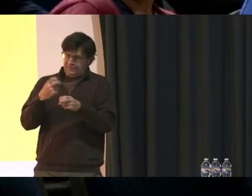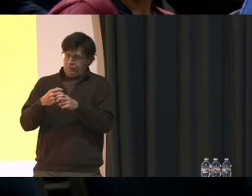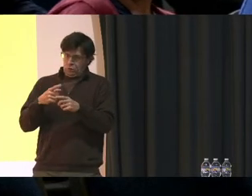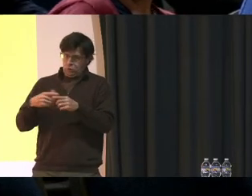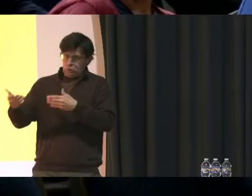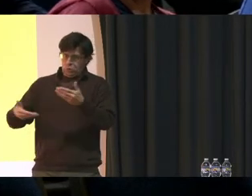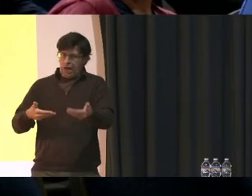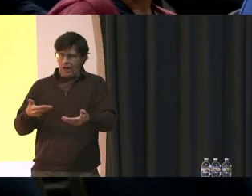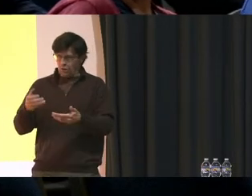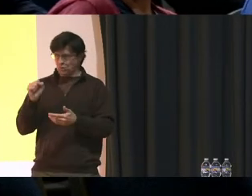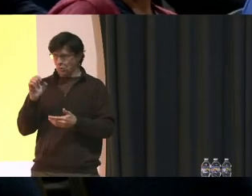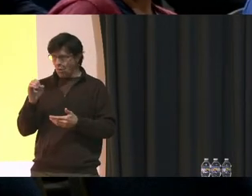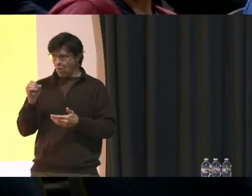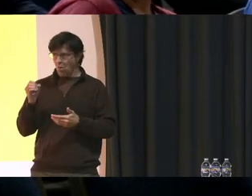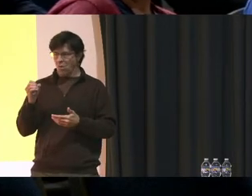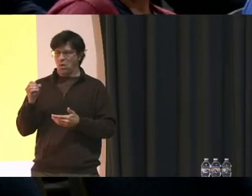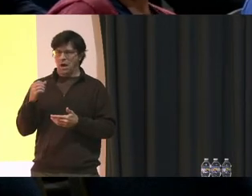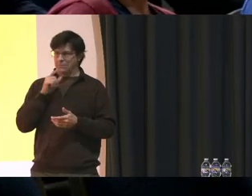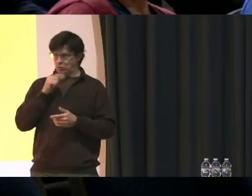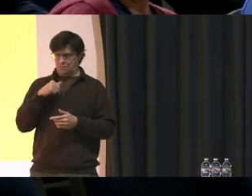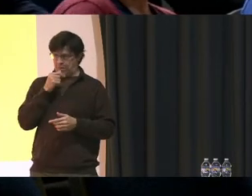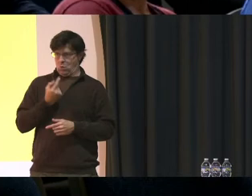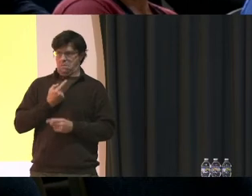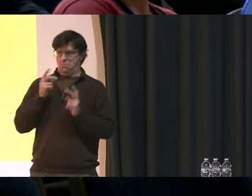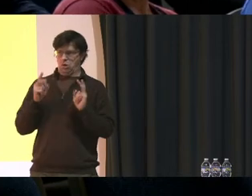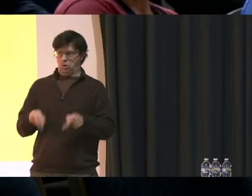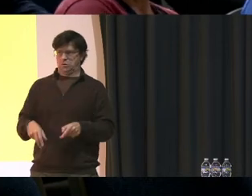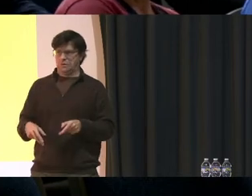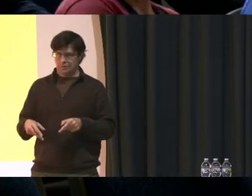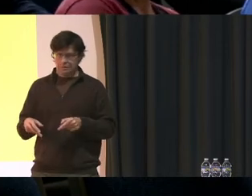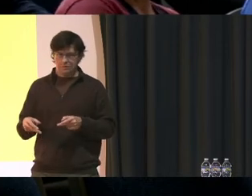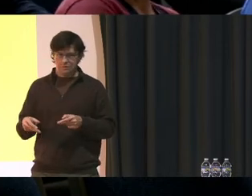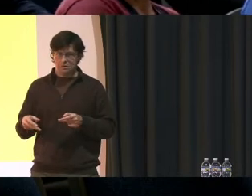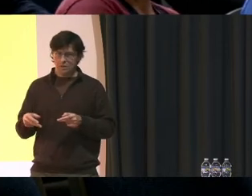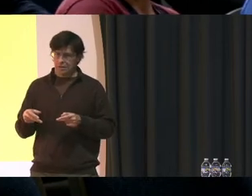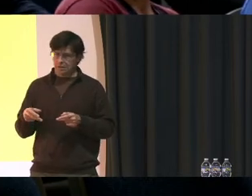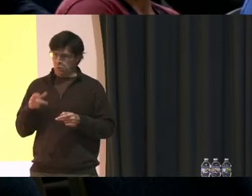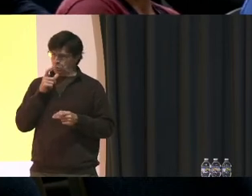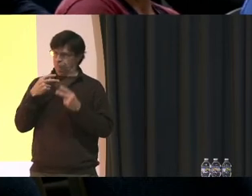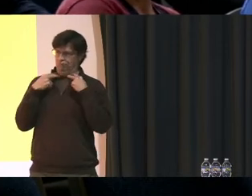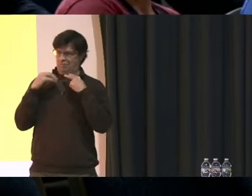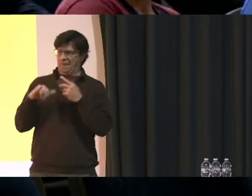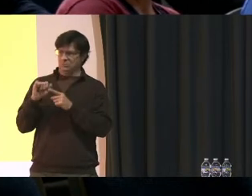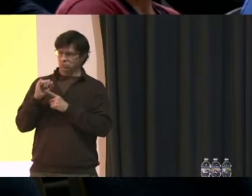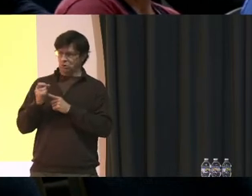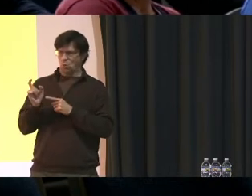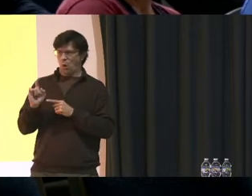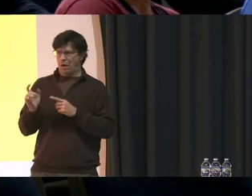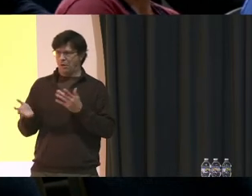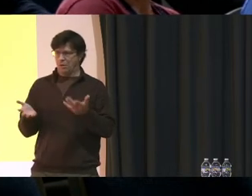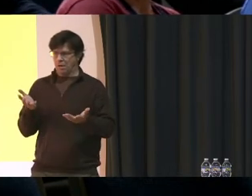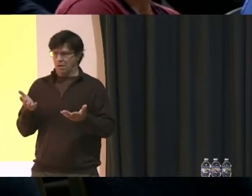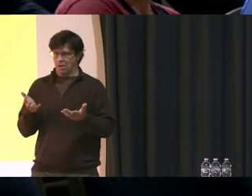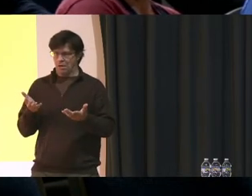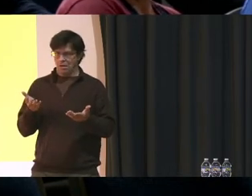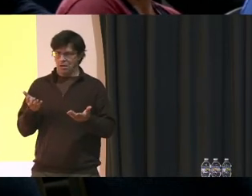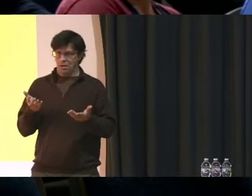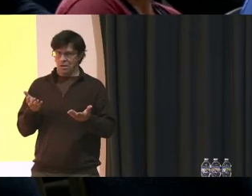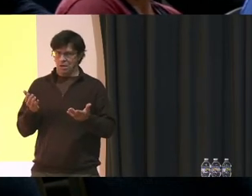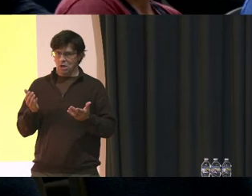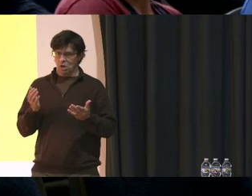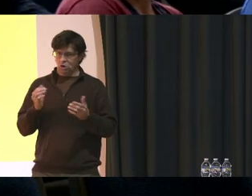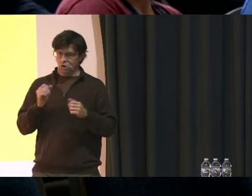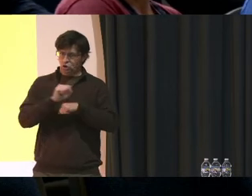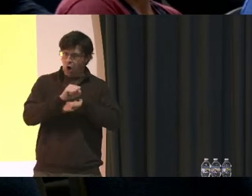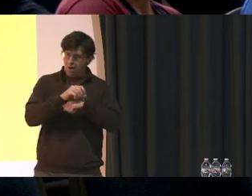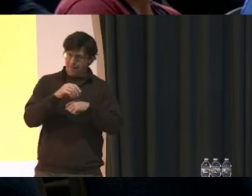this is – I'm sure I'm not the only one who's in this predicament to where, okay, jobs are on the